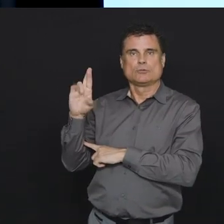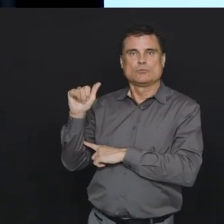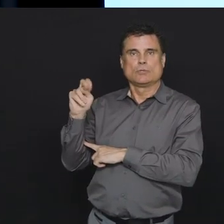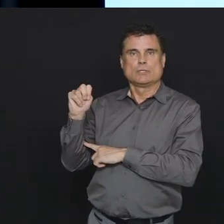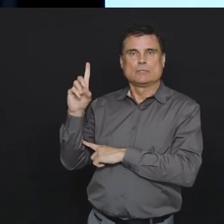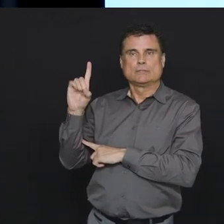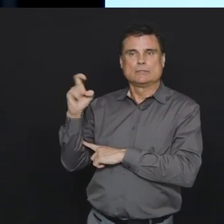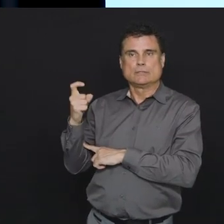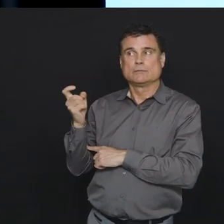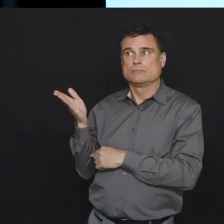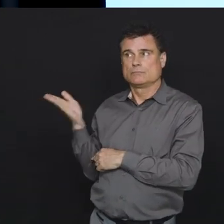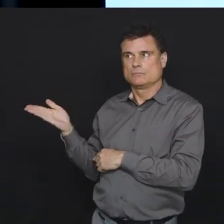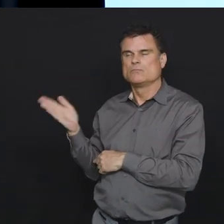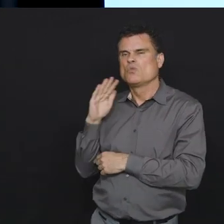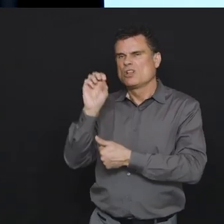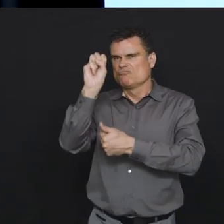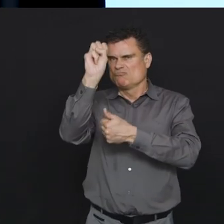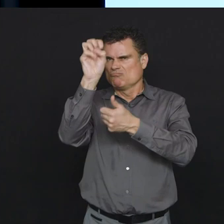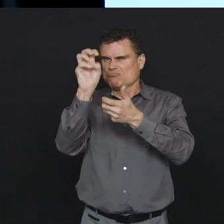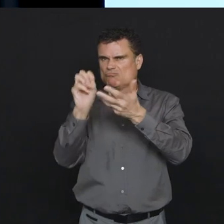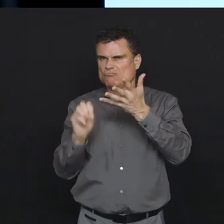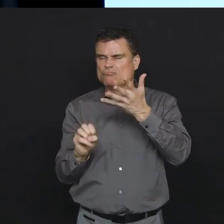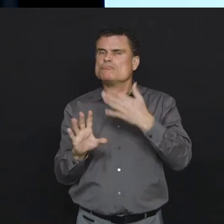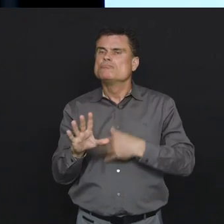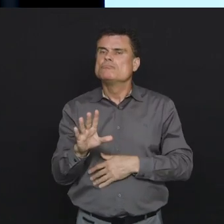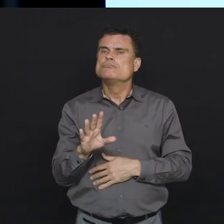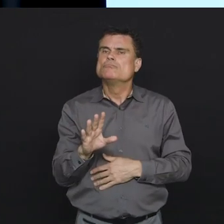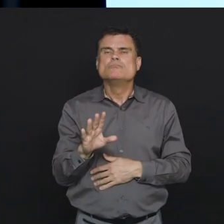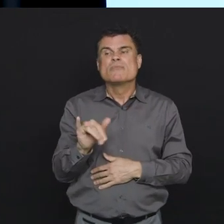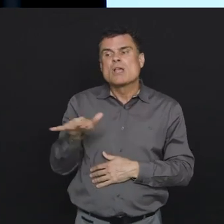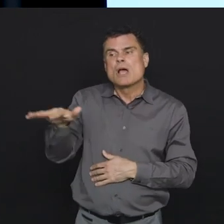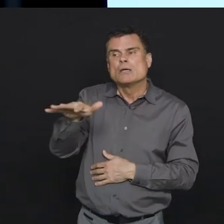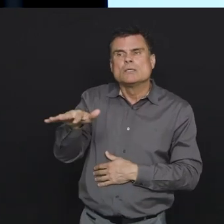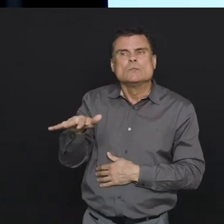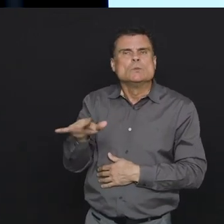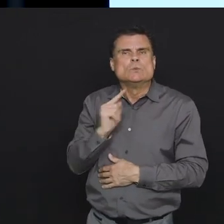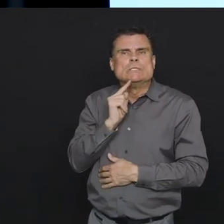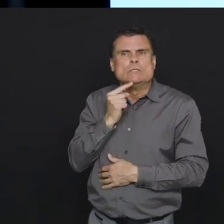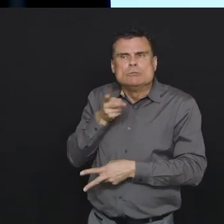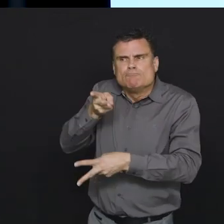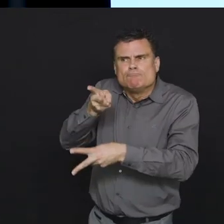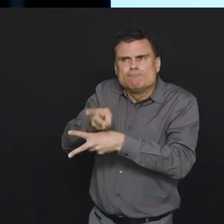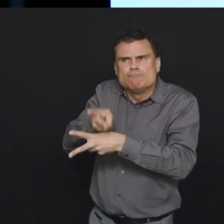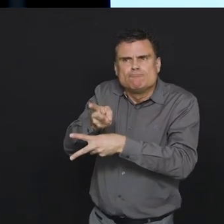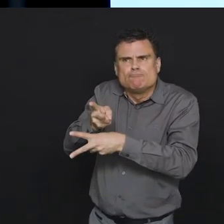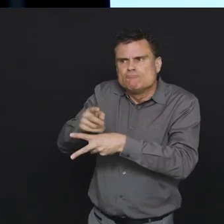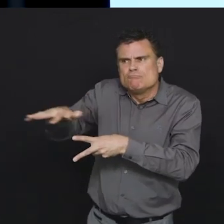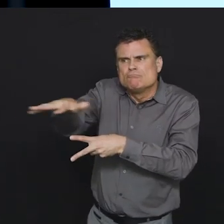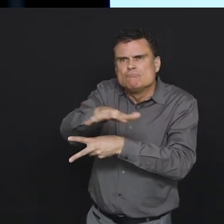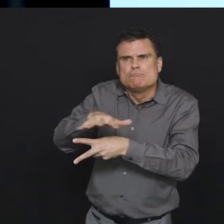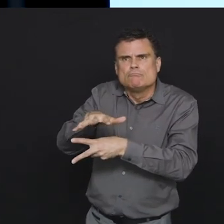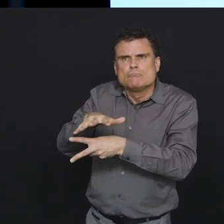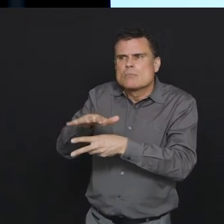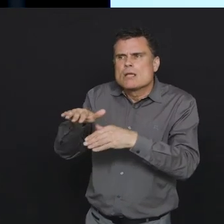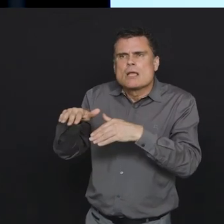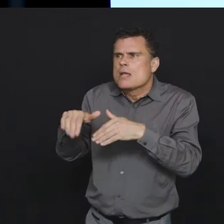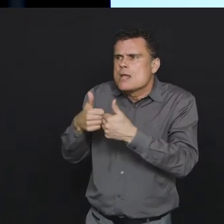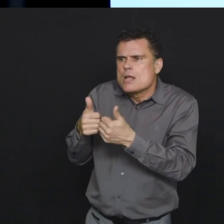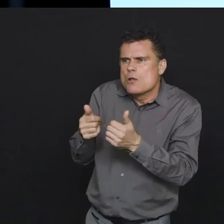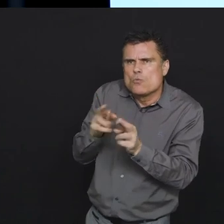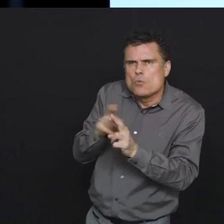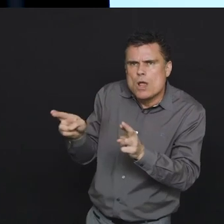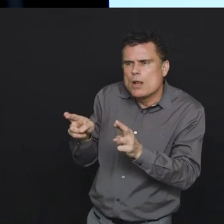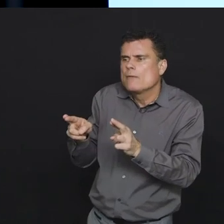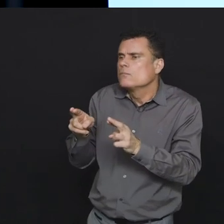about our acute care capacity and how we are planning for various scenarios to deal with